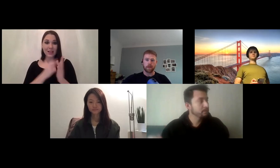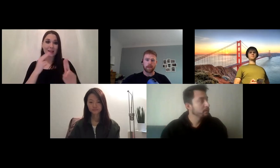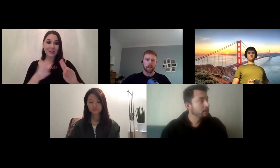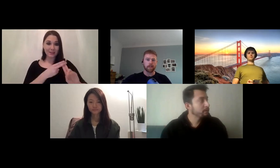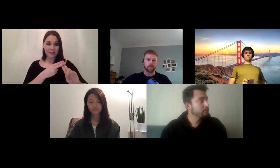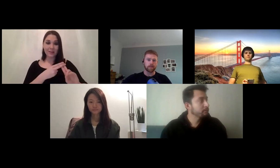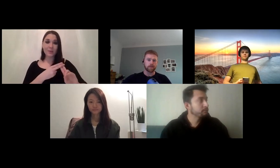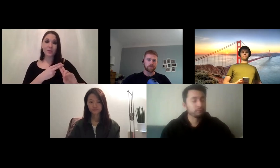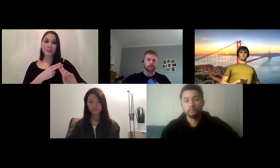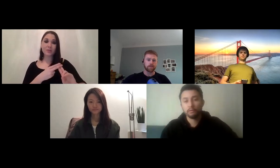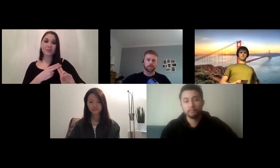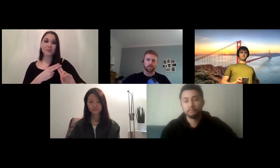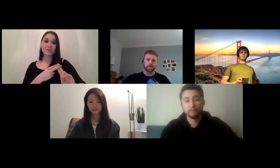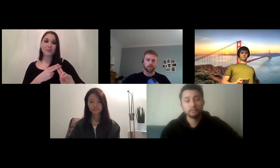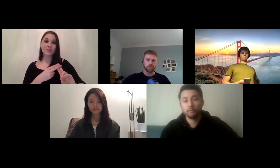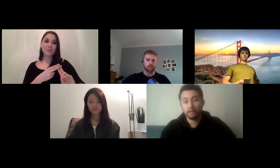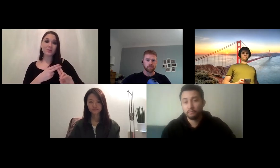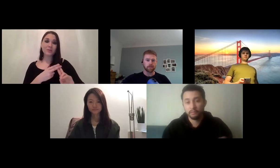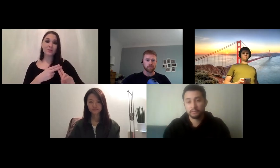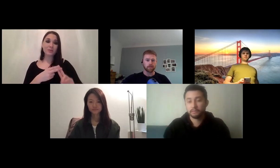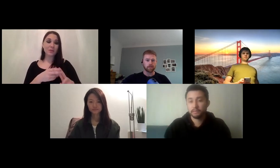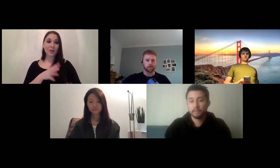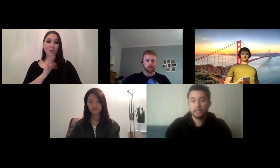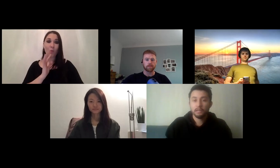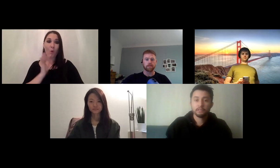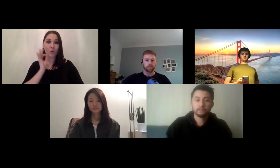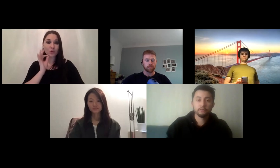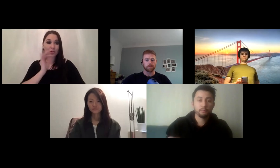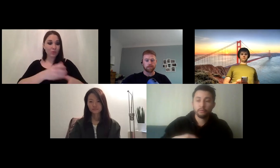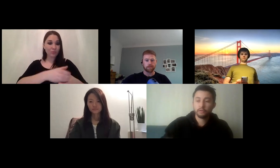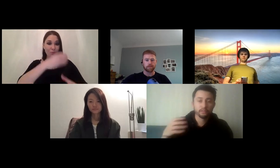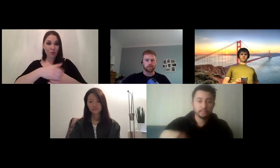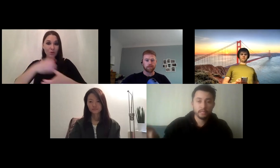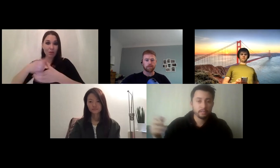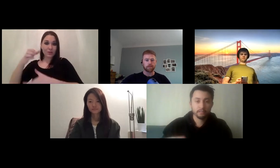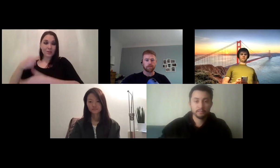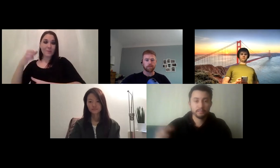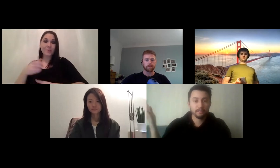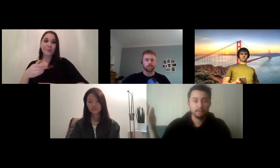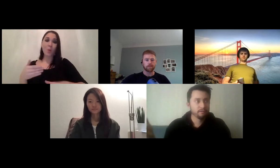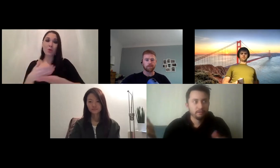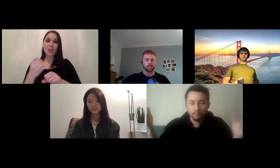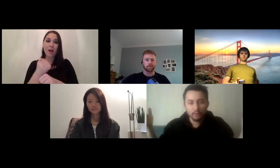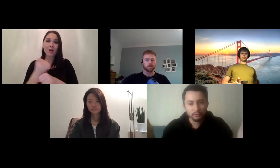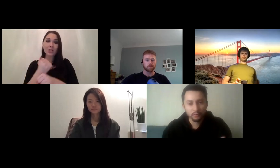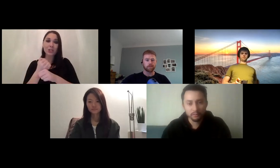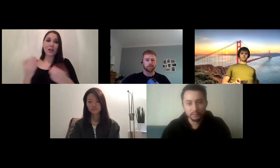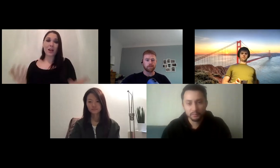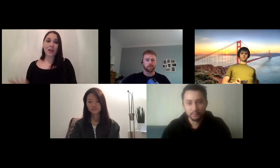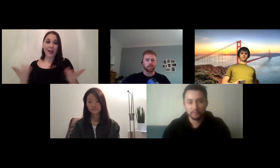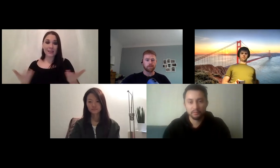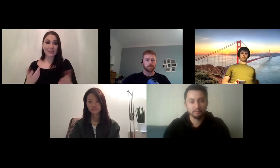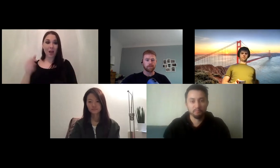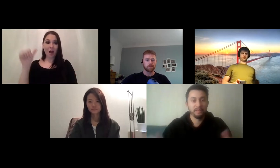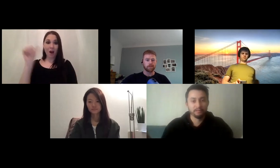i don't know bottle of bottles of water for instance so the production is like let's say 100 bottles